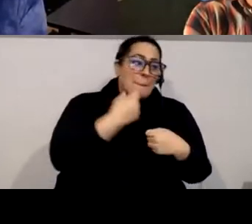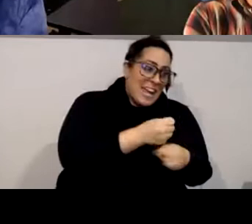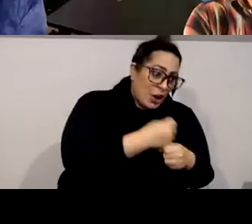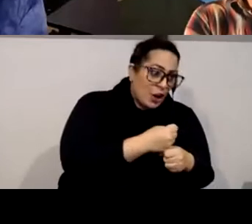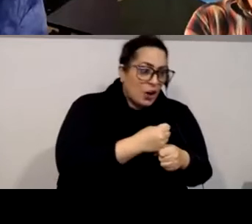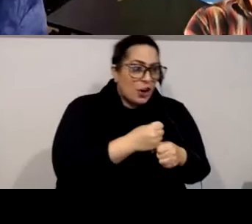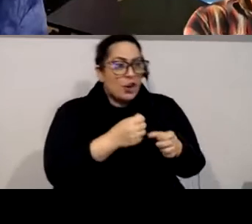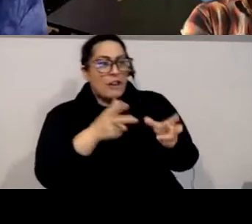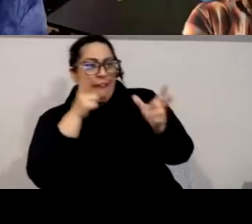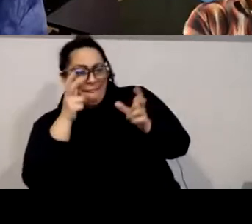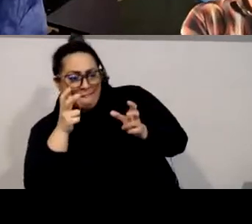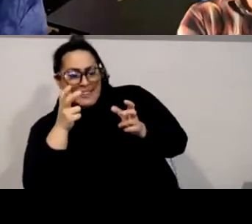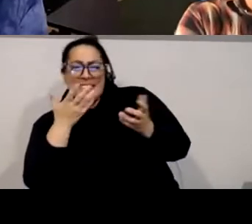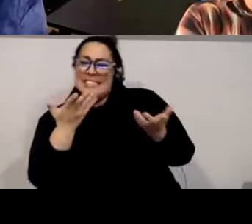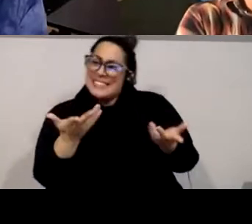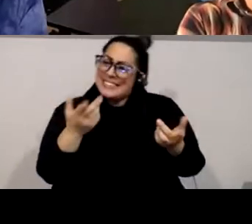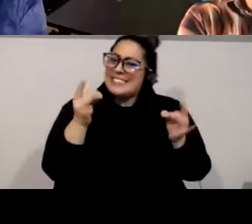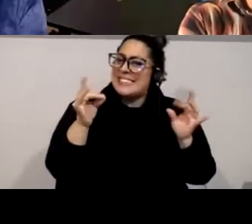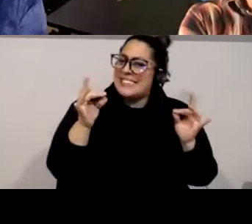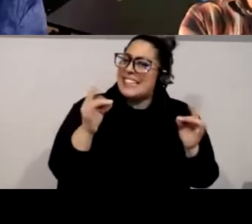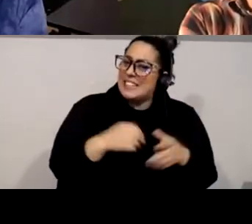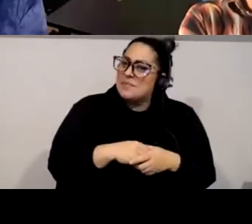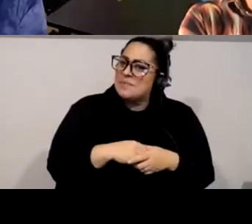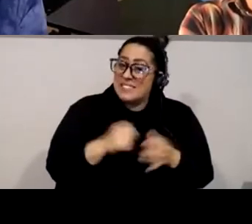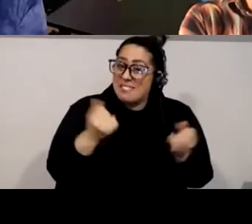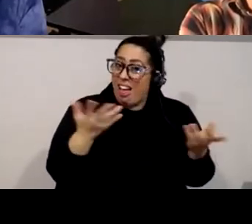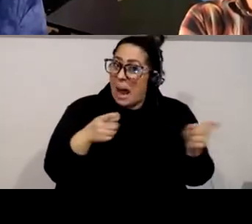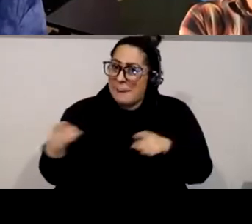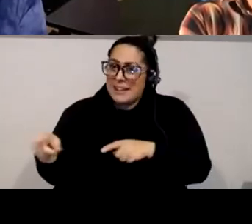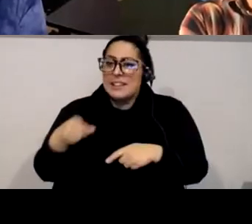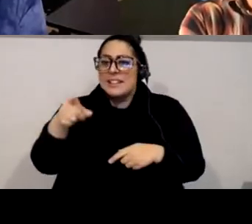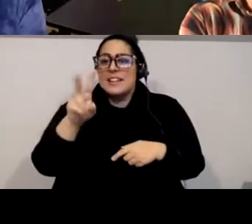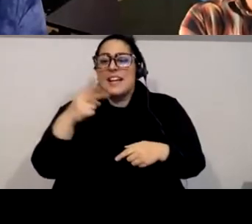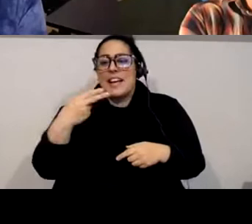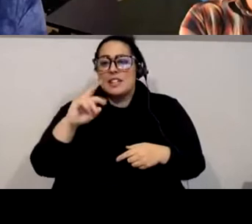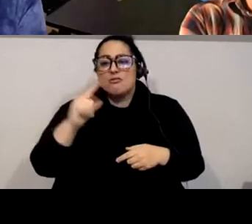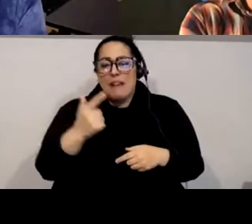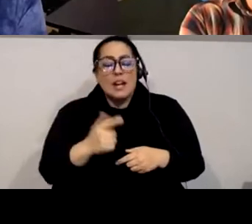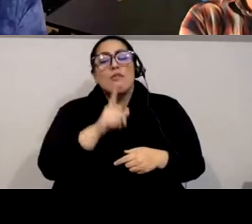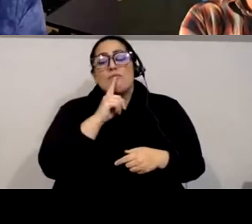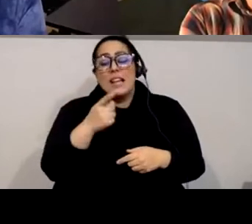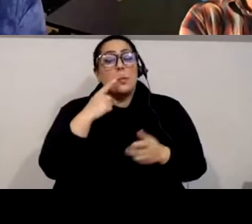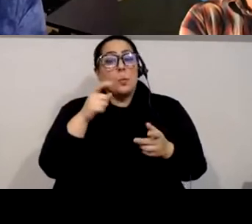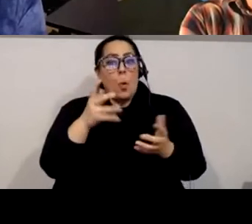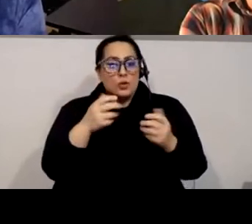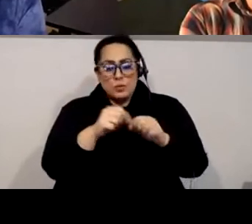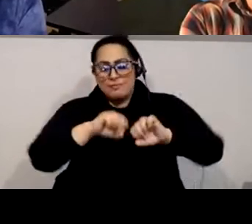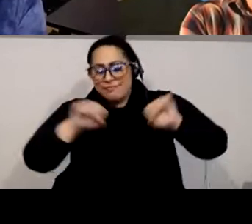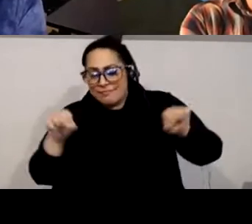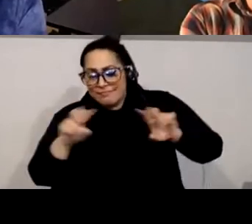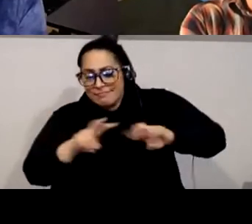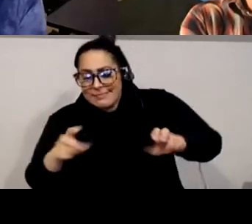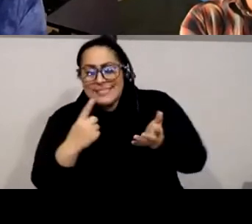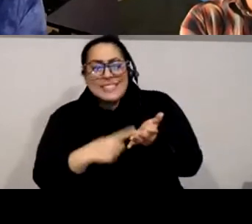want to point out that it's a lot of the laws around this really benefit those in power by which i mean even the way these are circulated